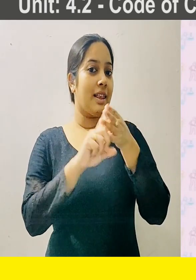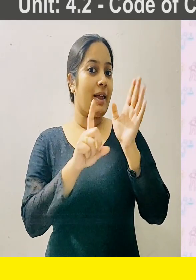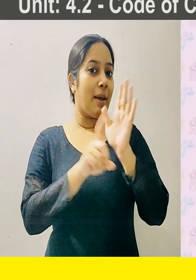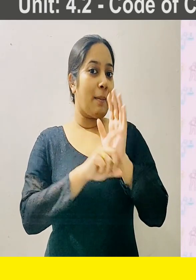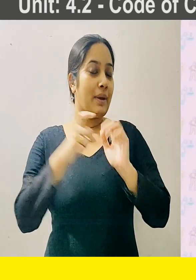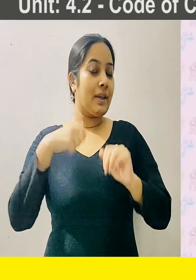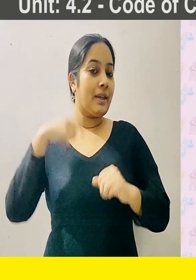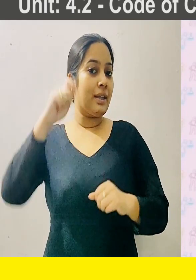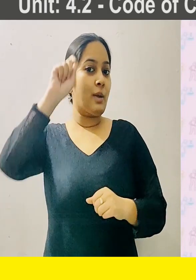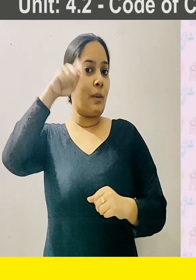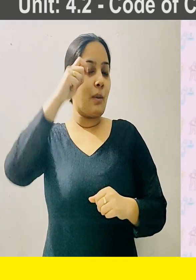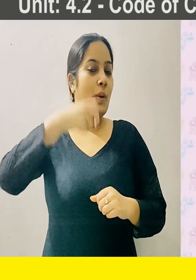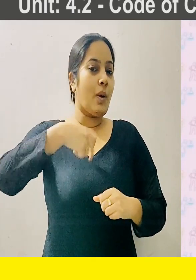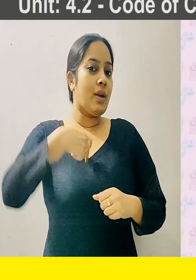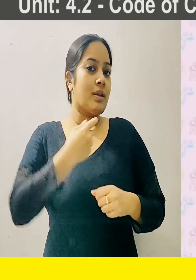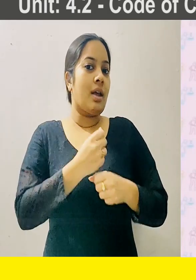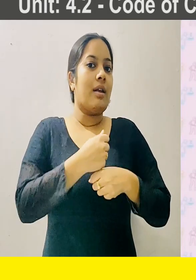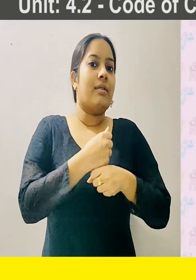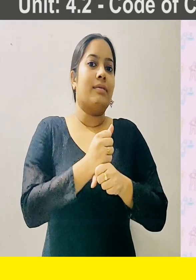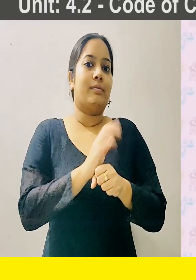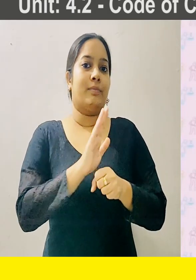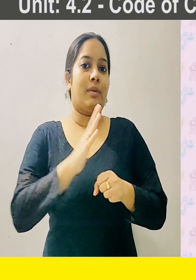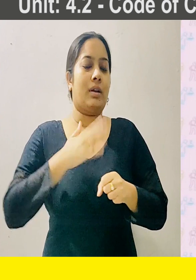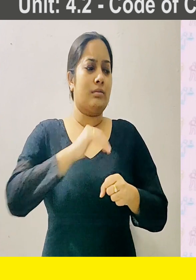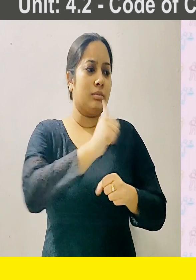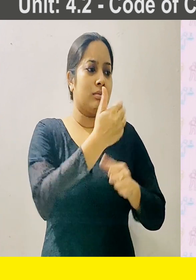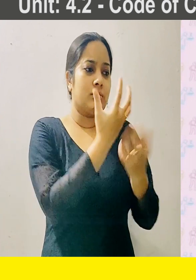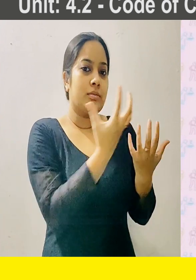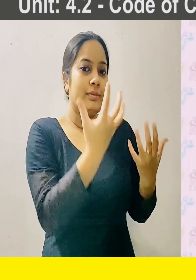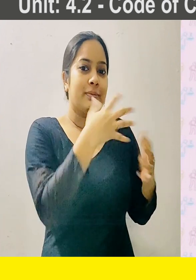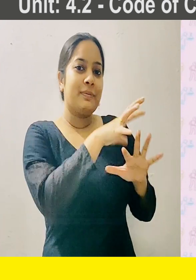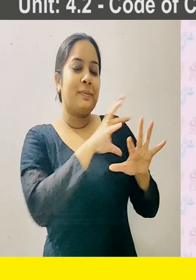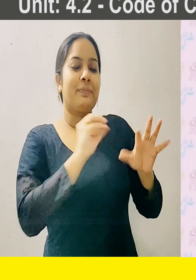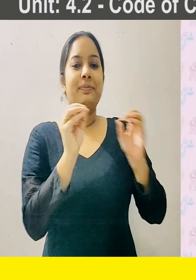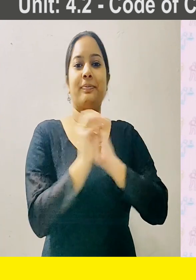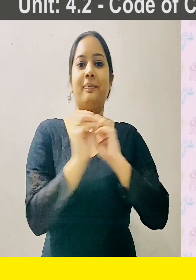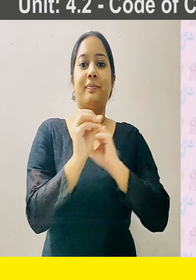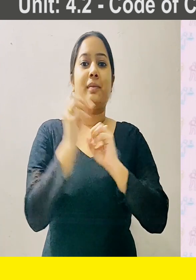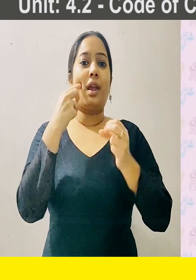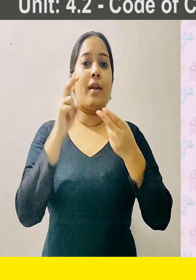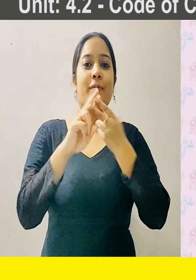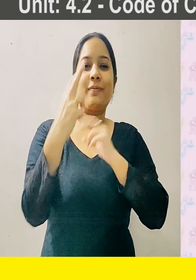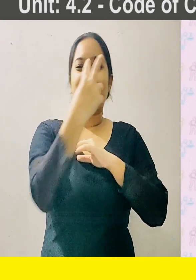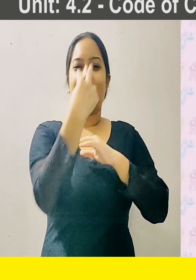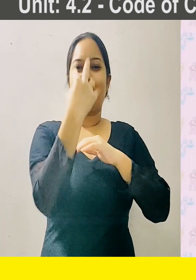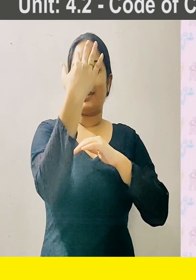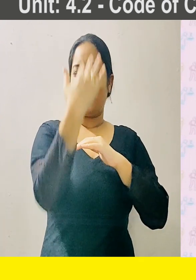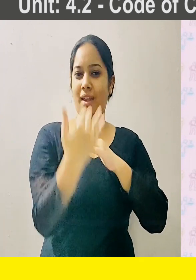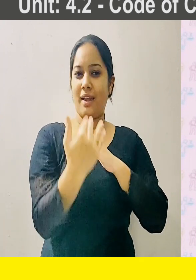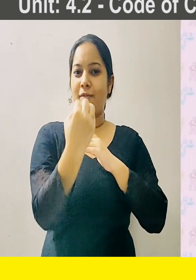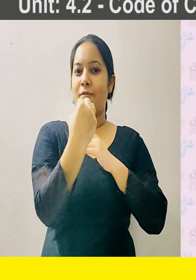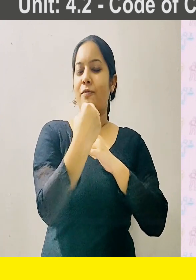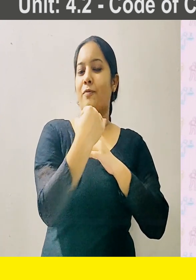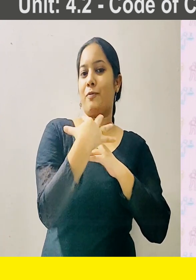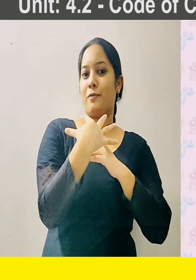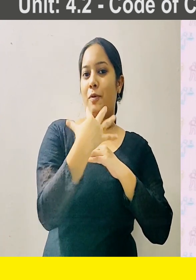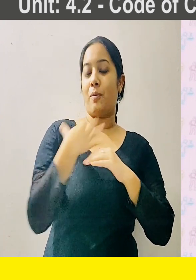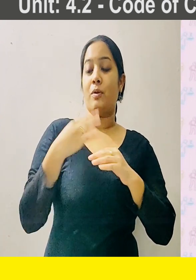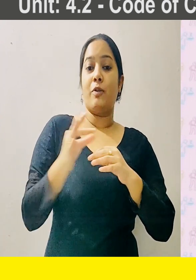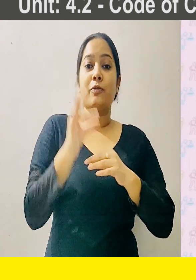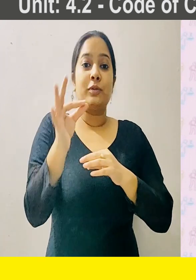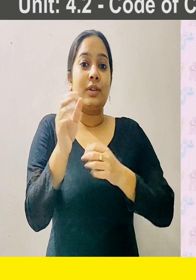Efforts have been made to not to infringe with any copyright. If so, it may be brought to our notice for its